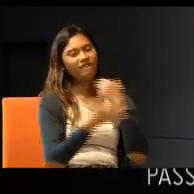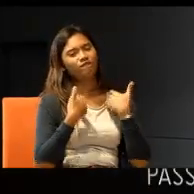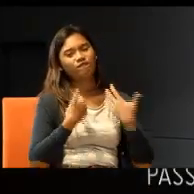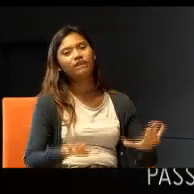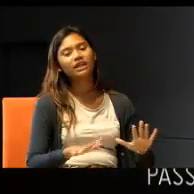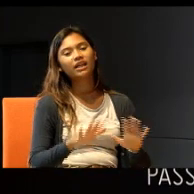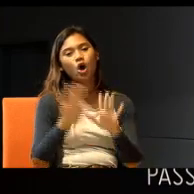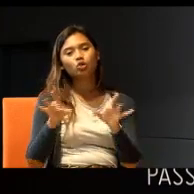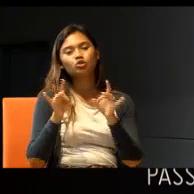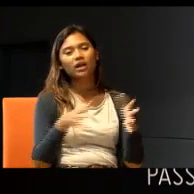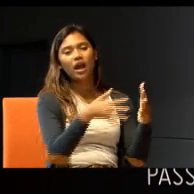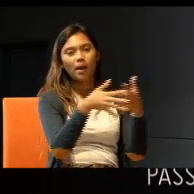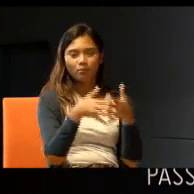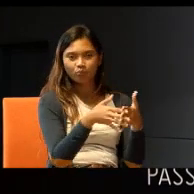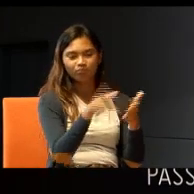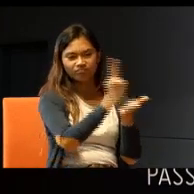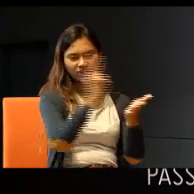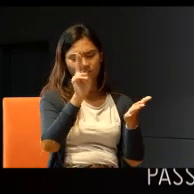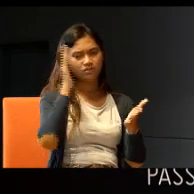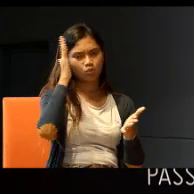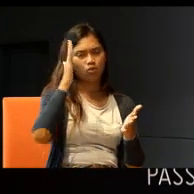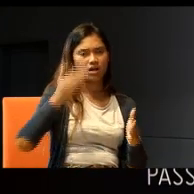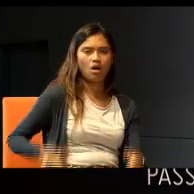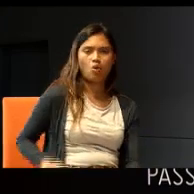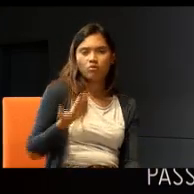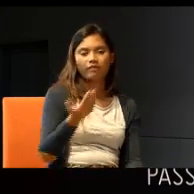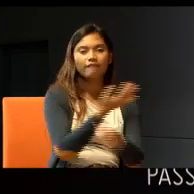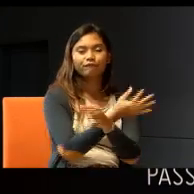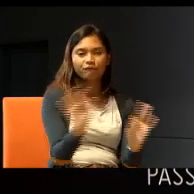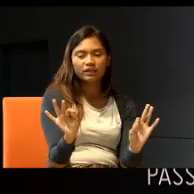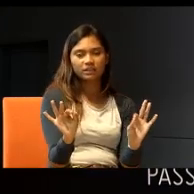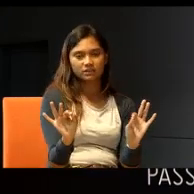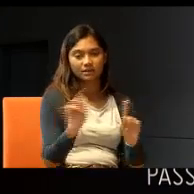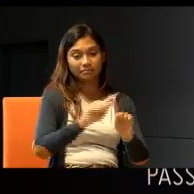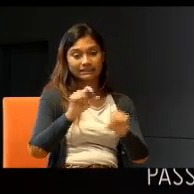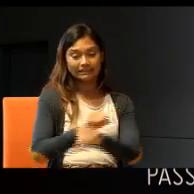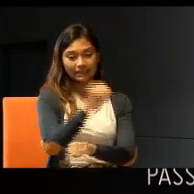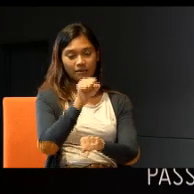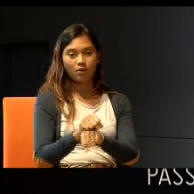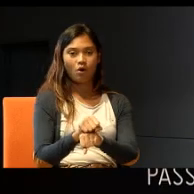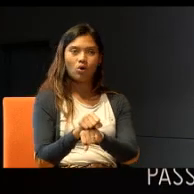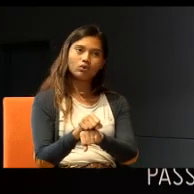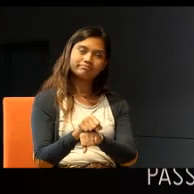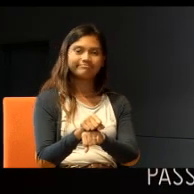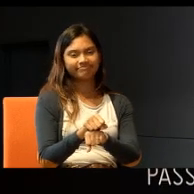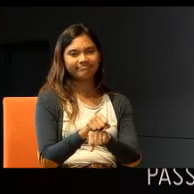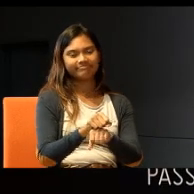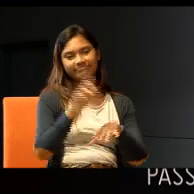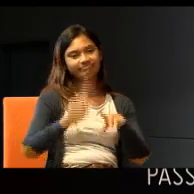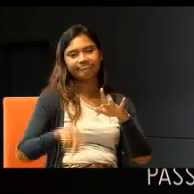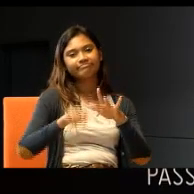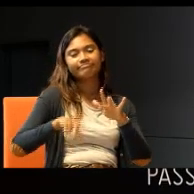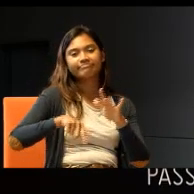they, the universities, that will provide, this fee of charge. So, but in Singapore, we are lacking, all this,